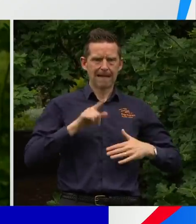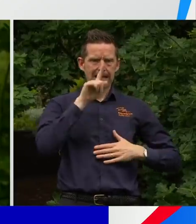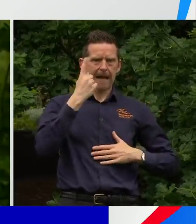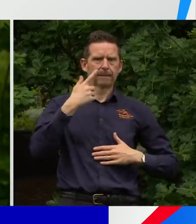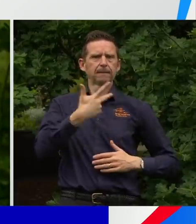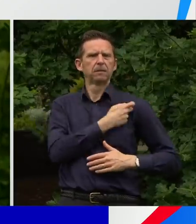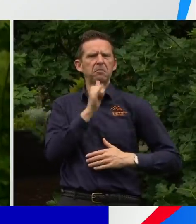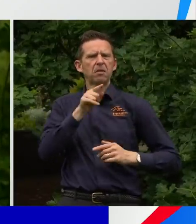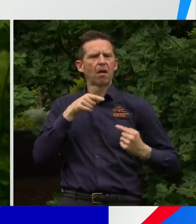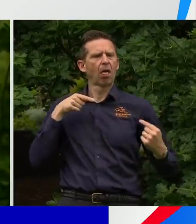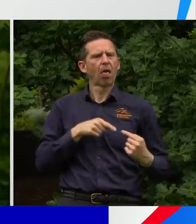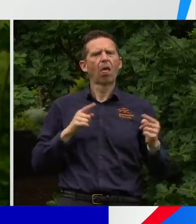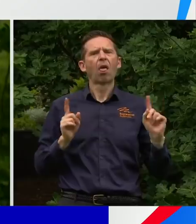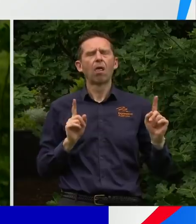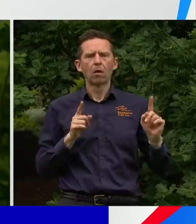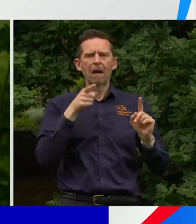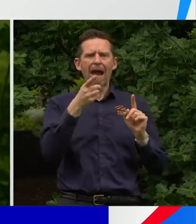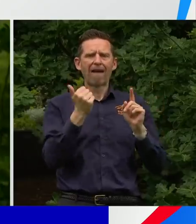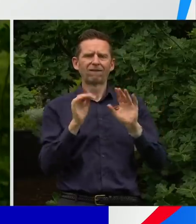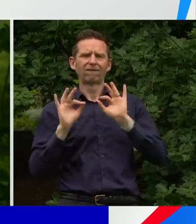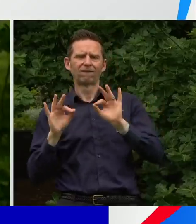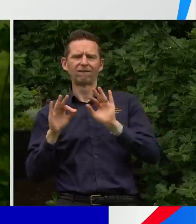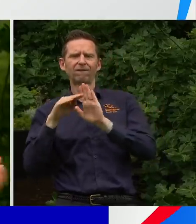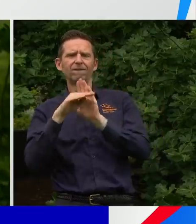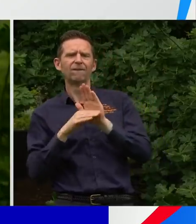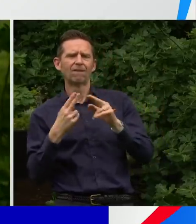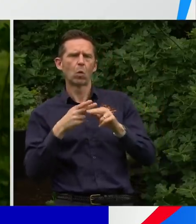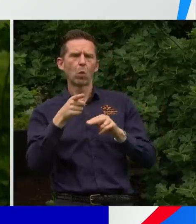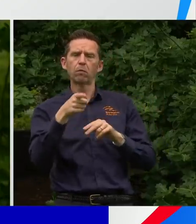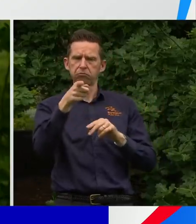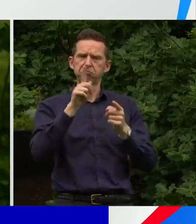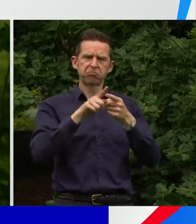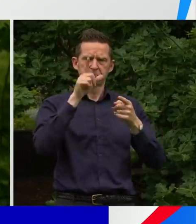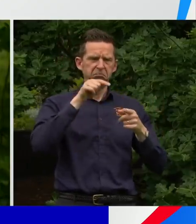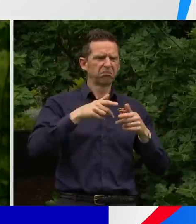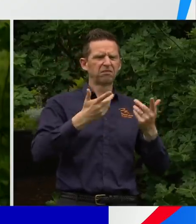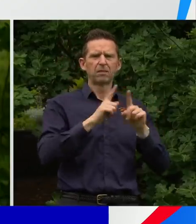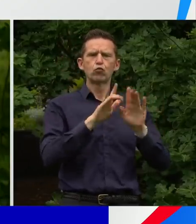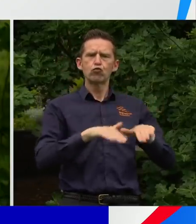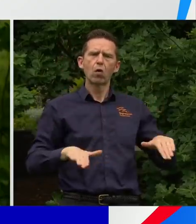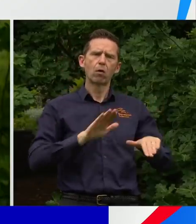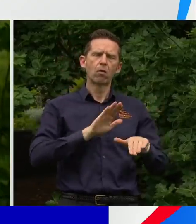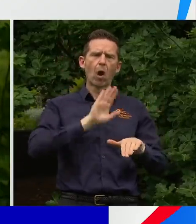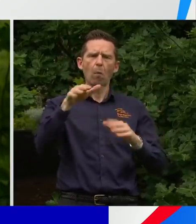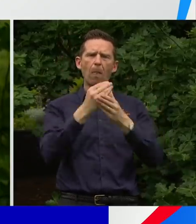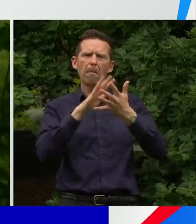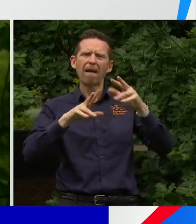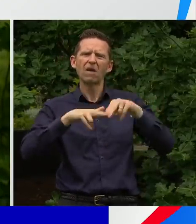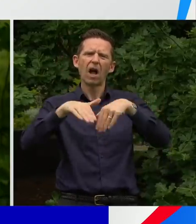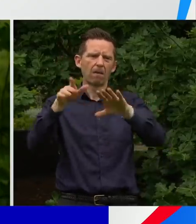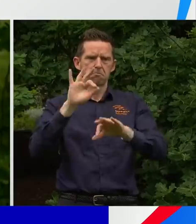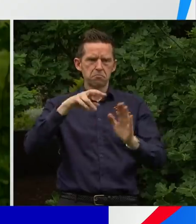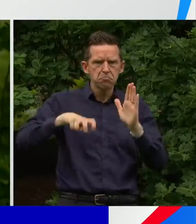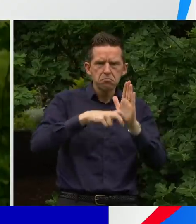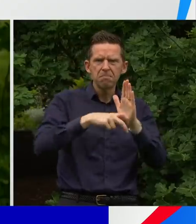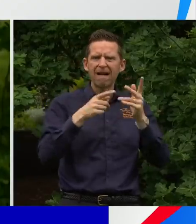settings apply to you, if you like. So you will be able to go, children will be able to go home with their parents. There's no hotels, there's no quarantine.